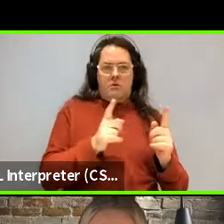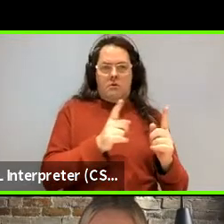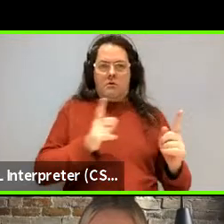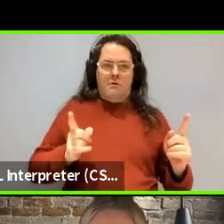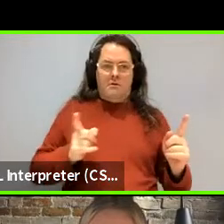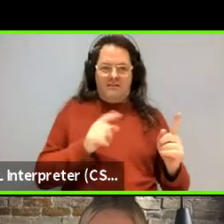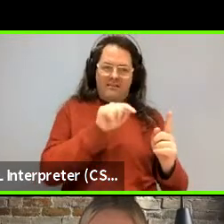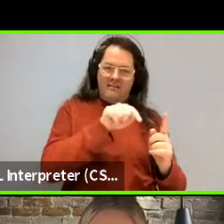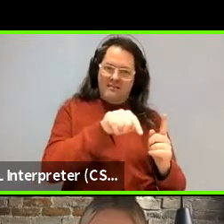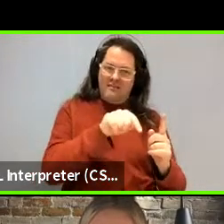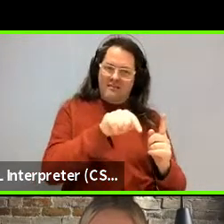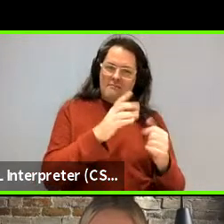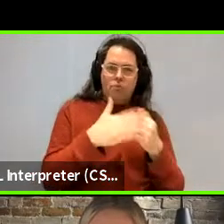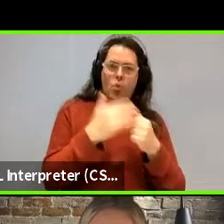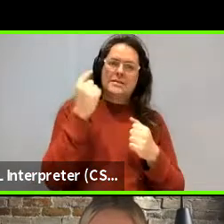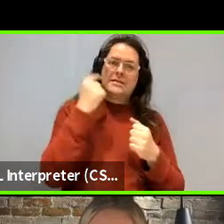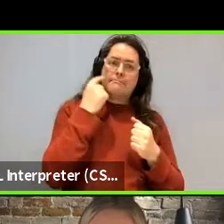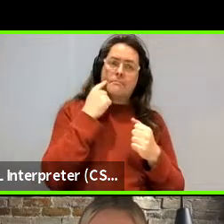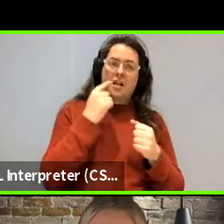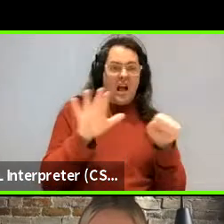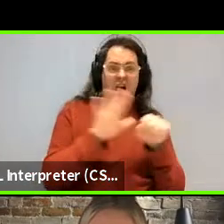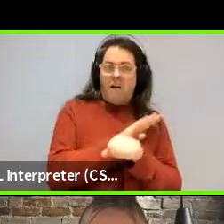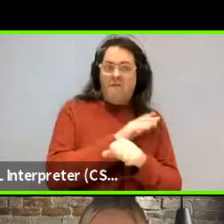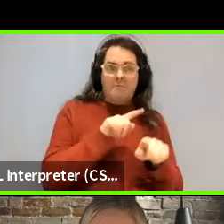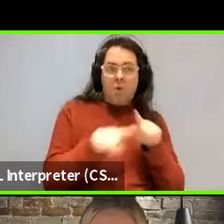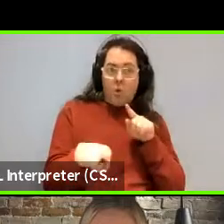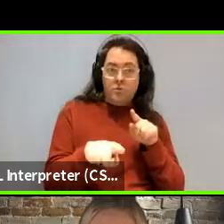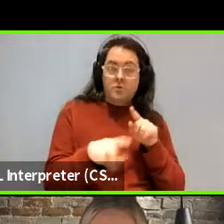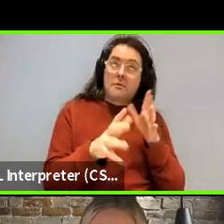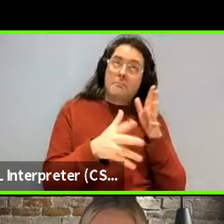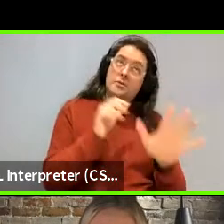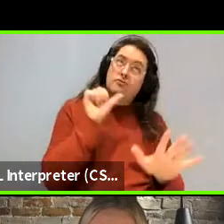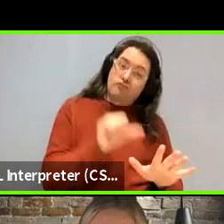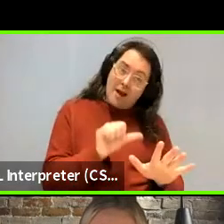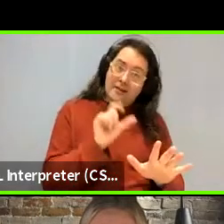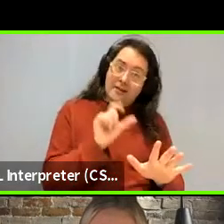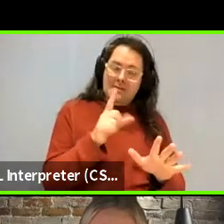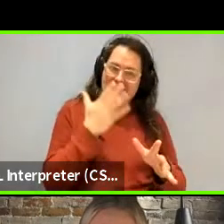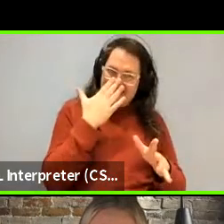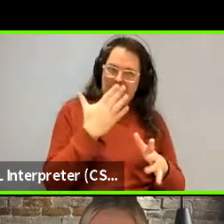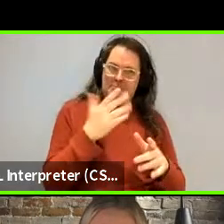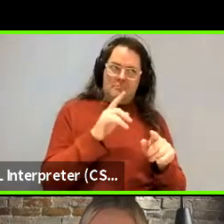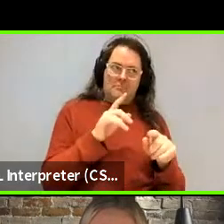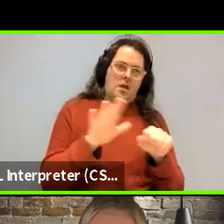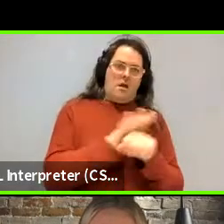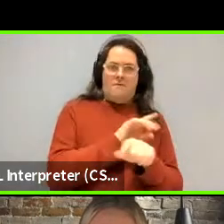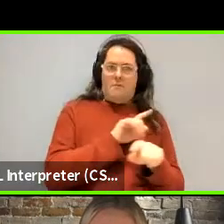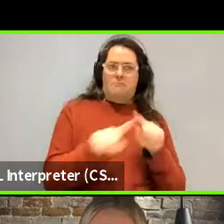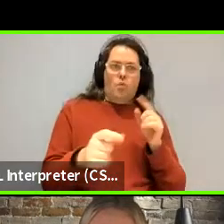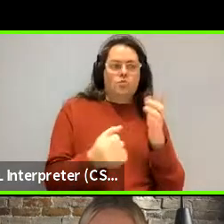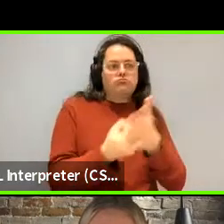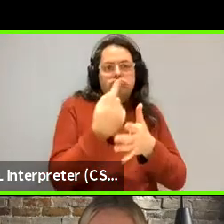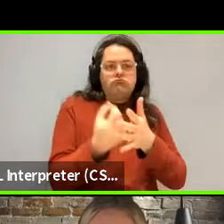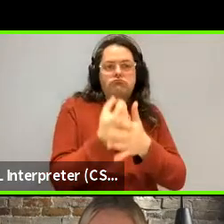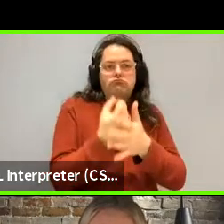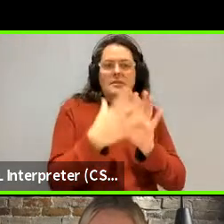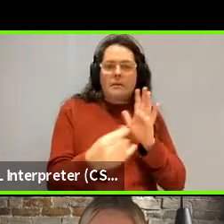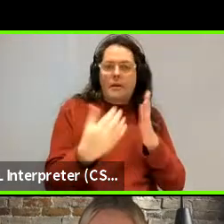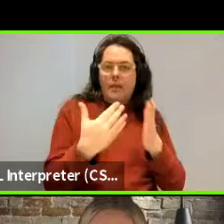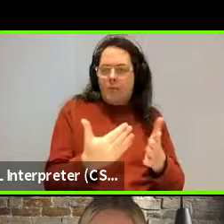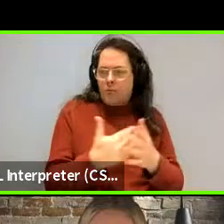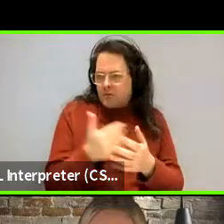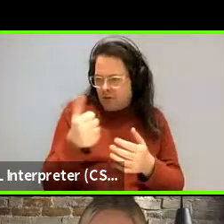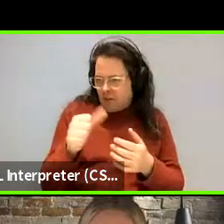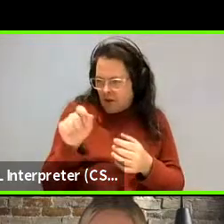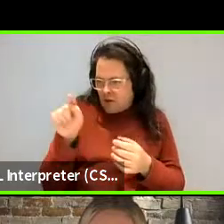most phenomena. It doesn't really mean that it's right in this case. And so, um, oh, oh, oh, so